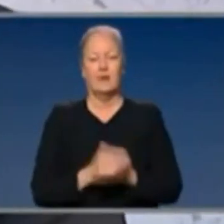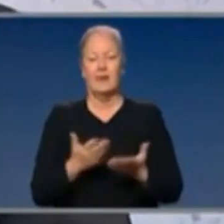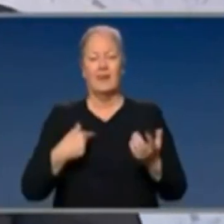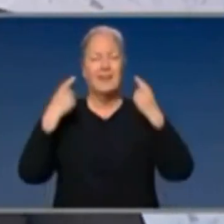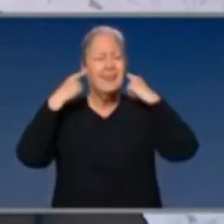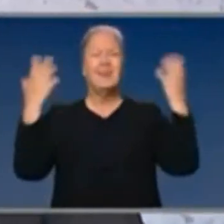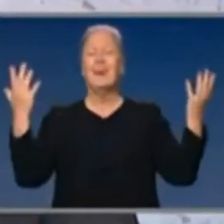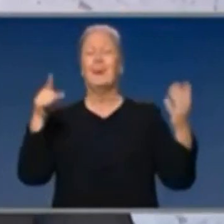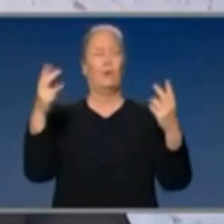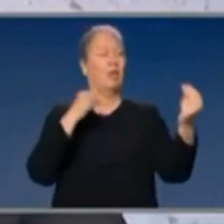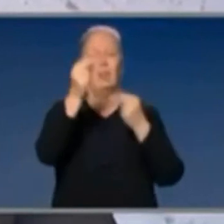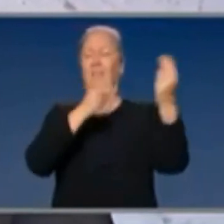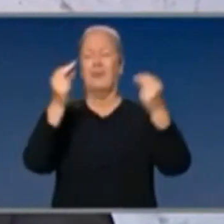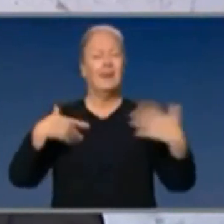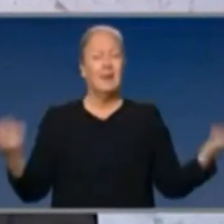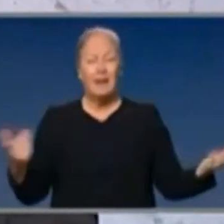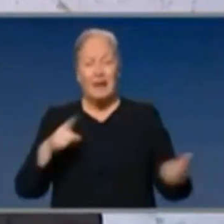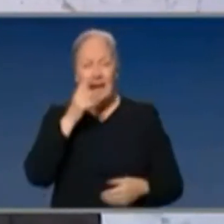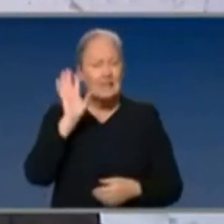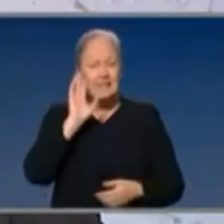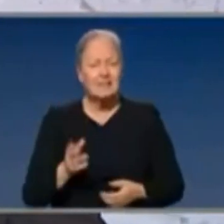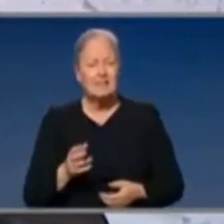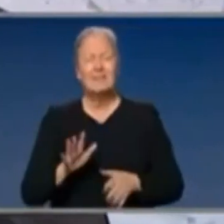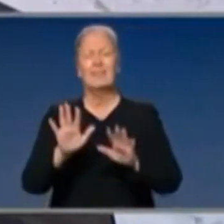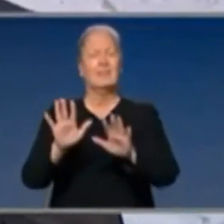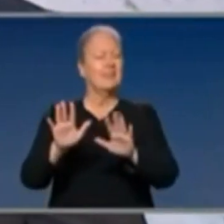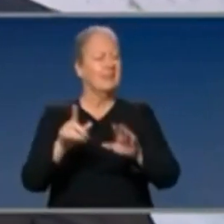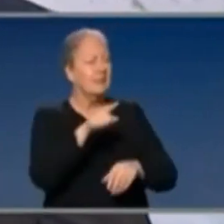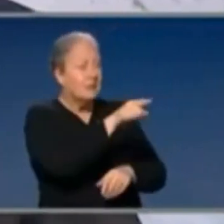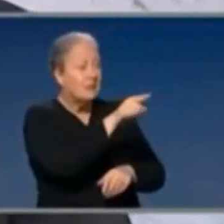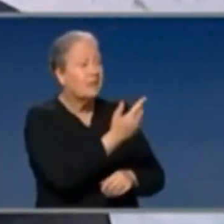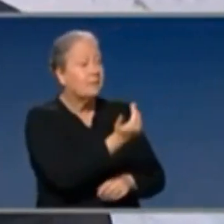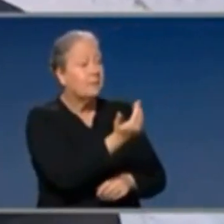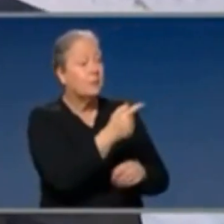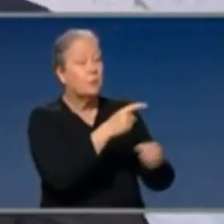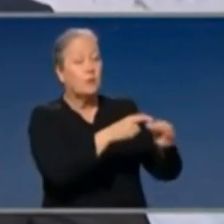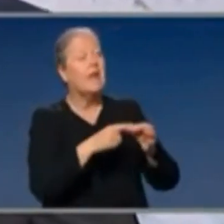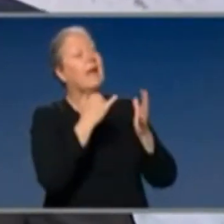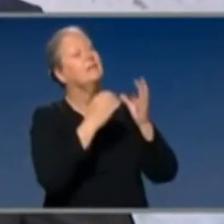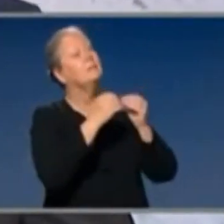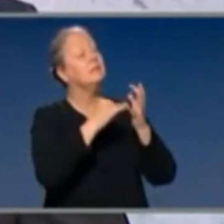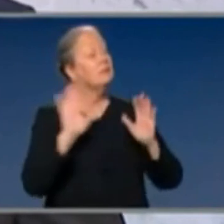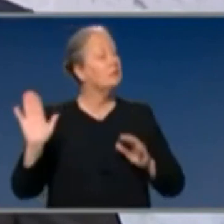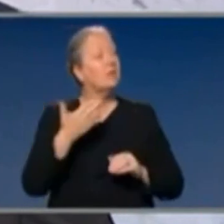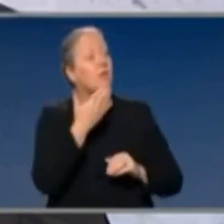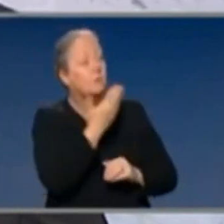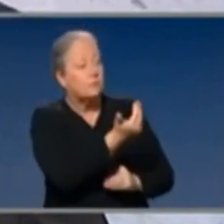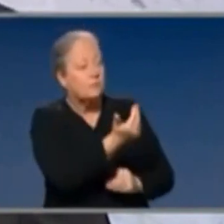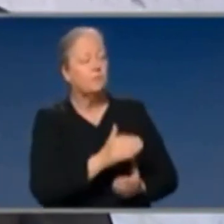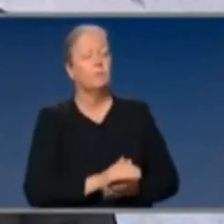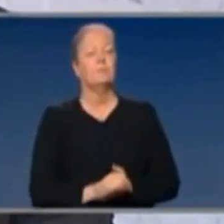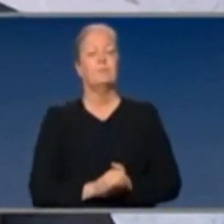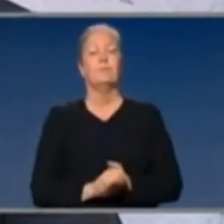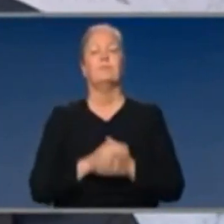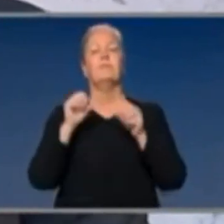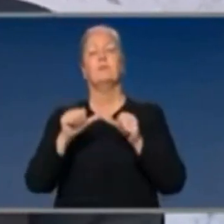I can't hear, but you're all yelling at once. So we'll come over here to the SPS. SPS, thank you. Thank you, Prime Minister.